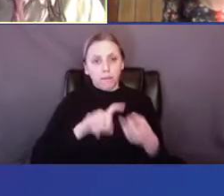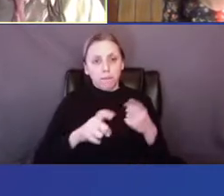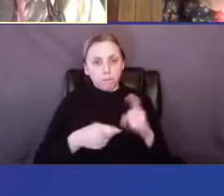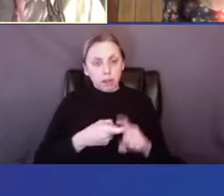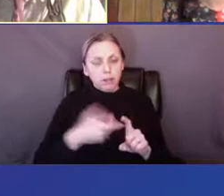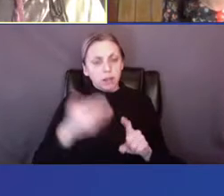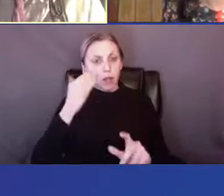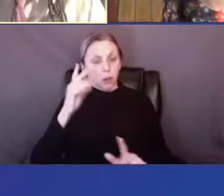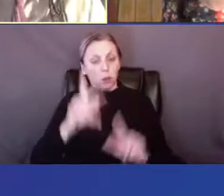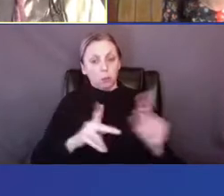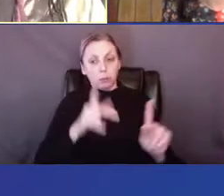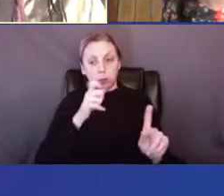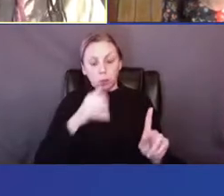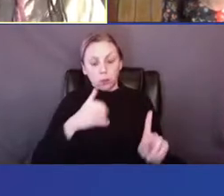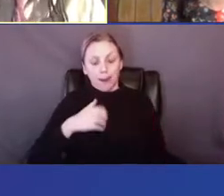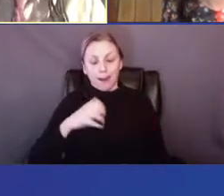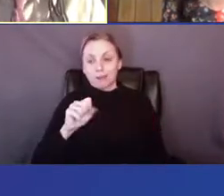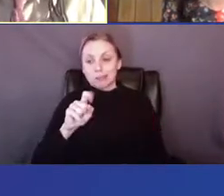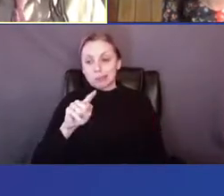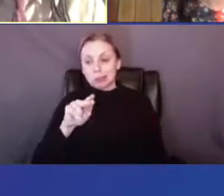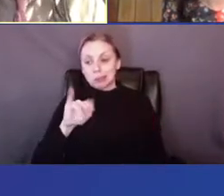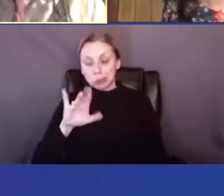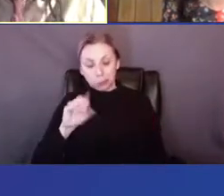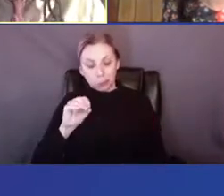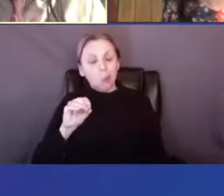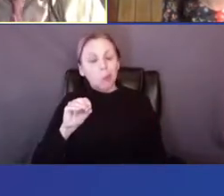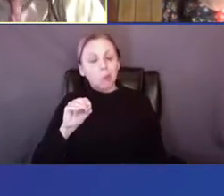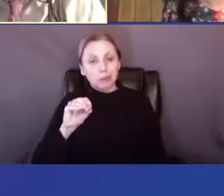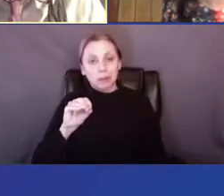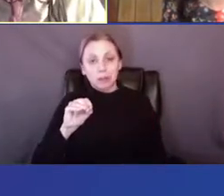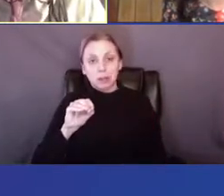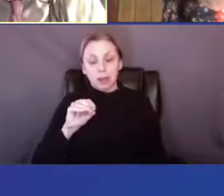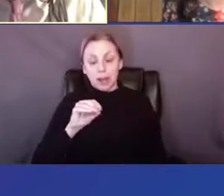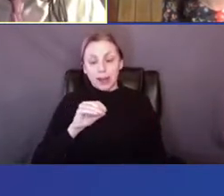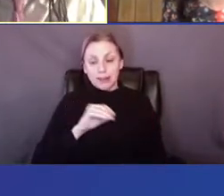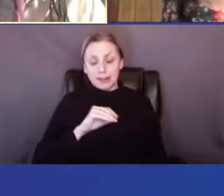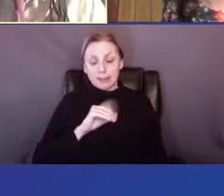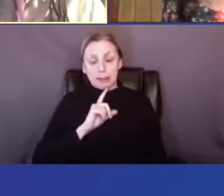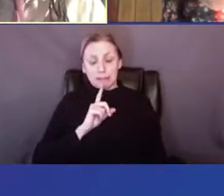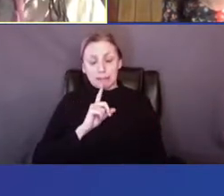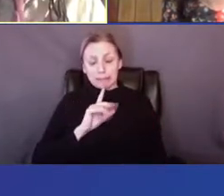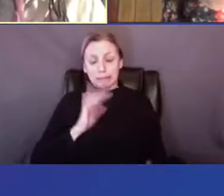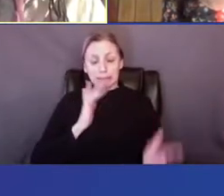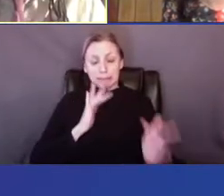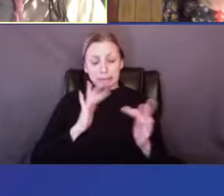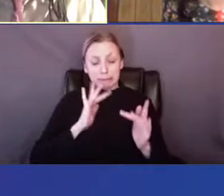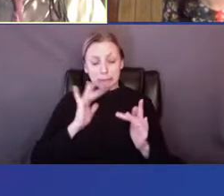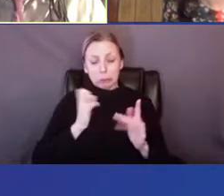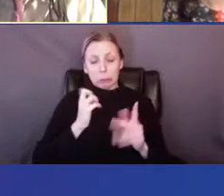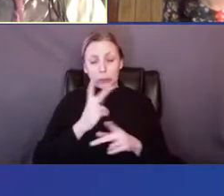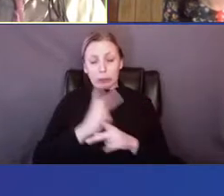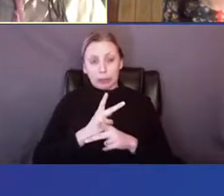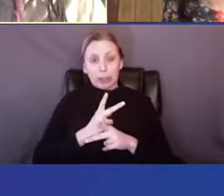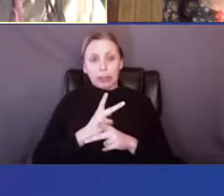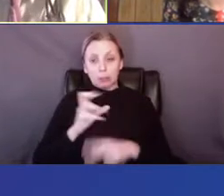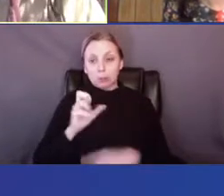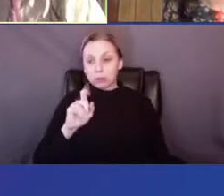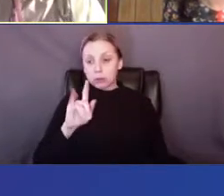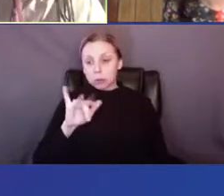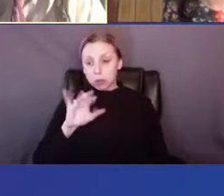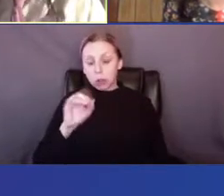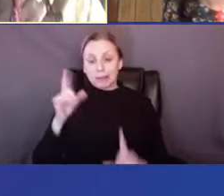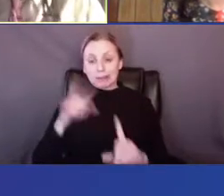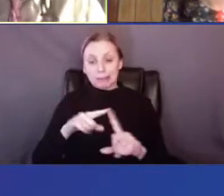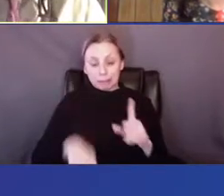have studios who are, you know, they've barely hung on at this time, uh, up until this moment and is